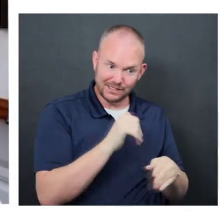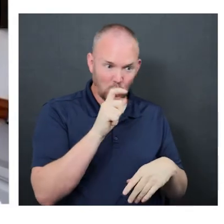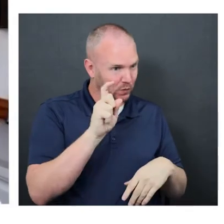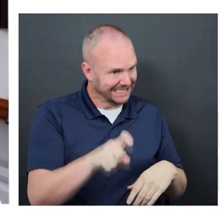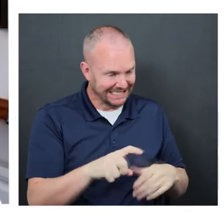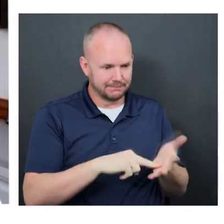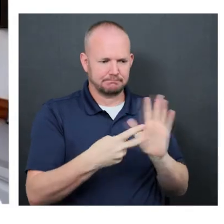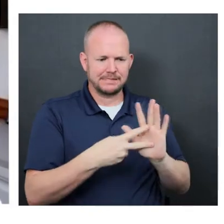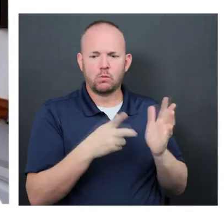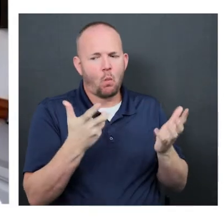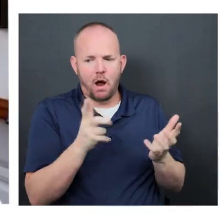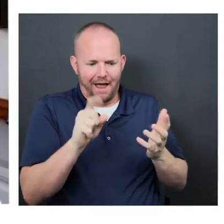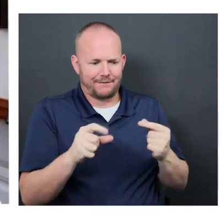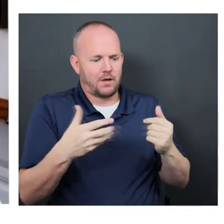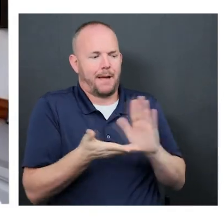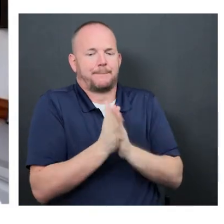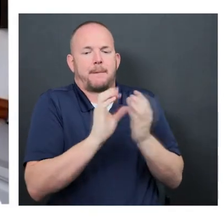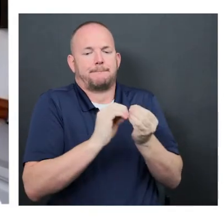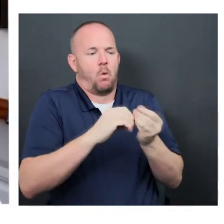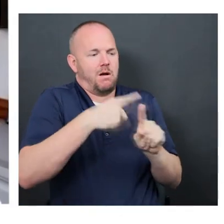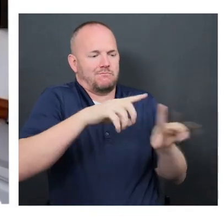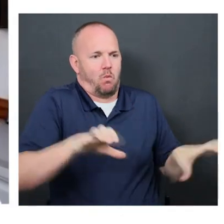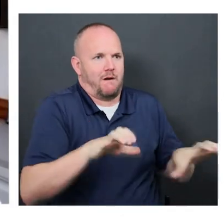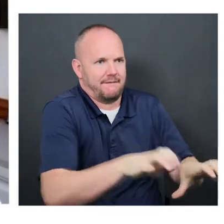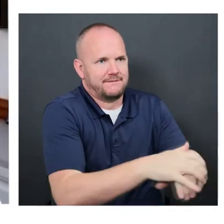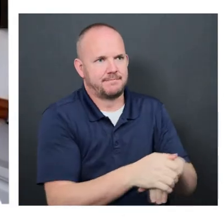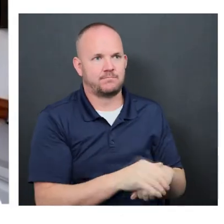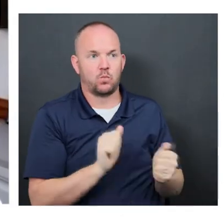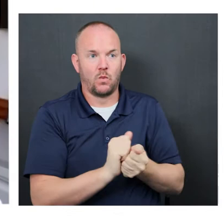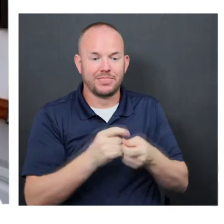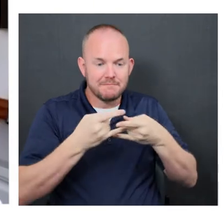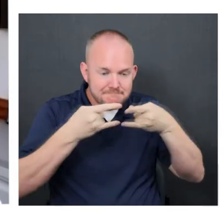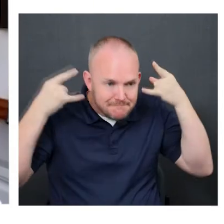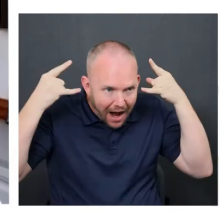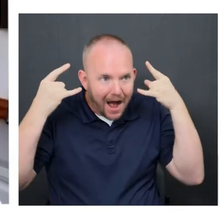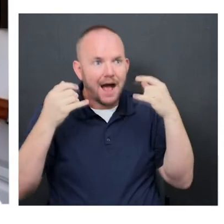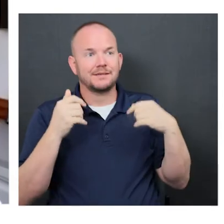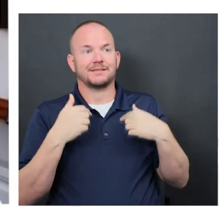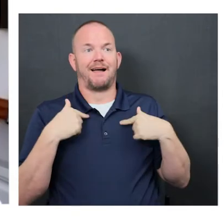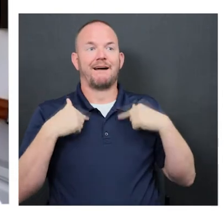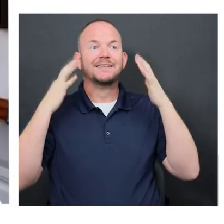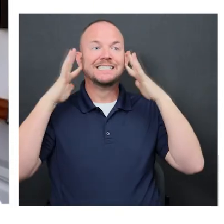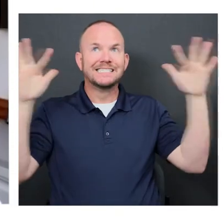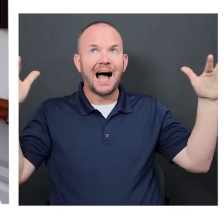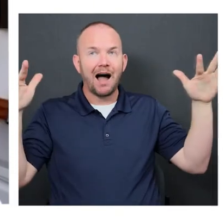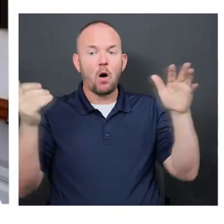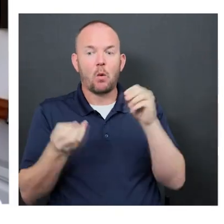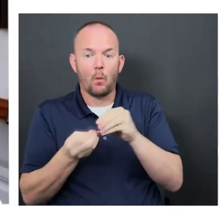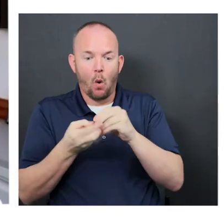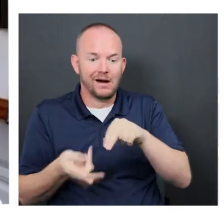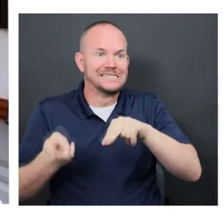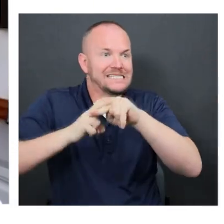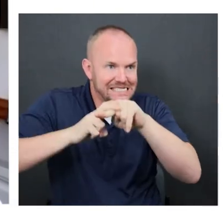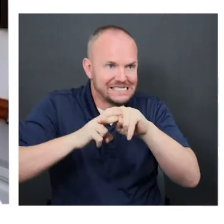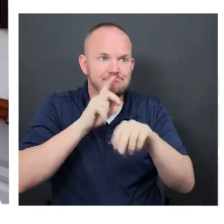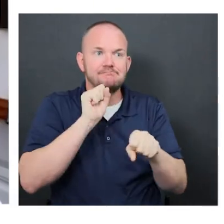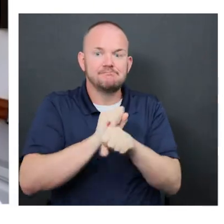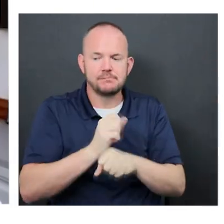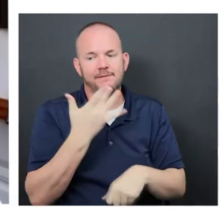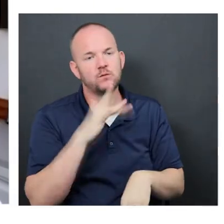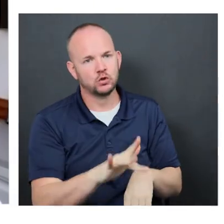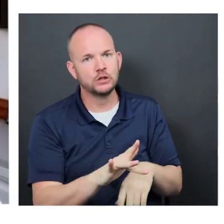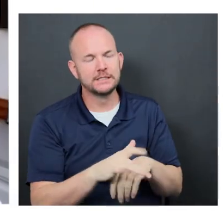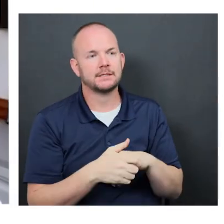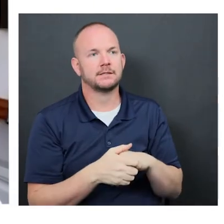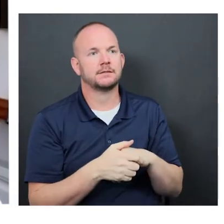need, you have to act on it. So I was able to get some masks. I was able to get more amplifiers. I was just extremely lucky.